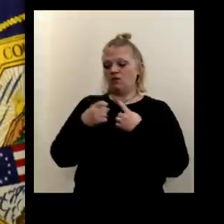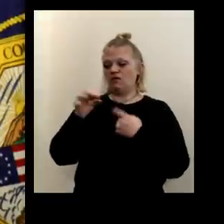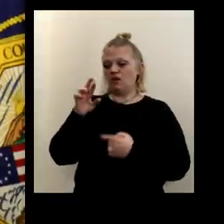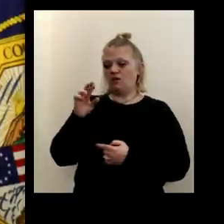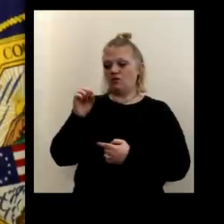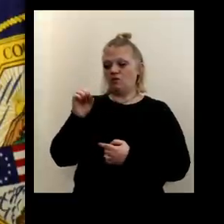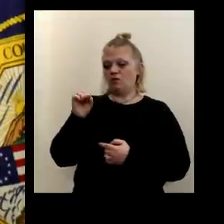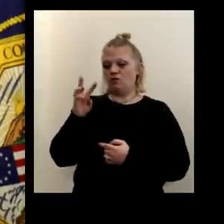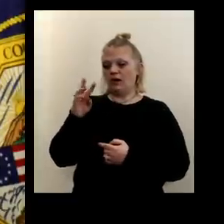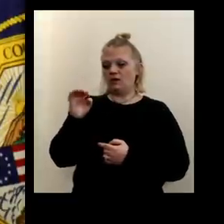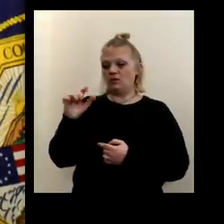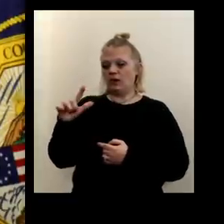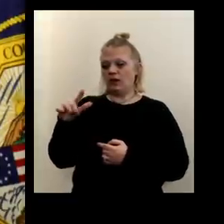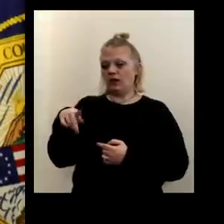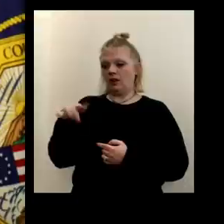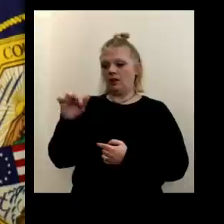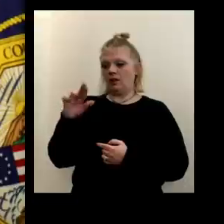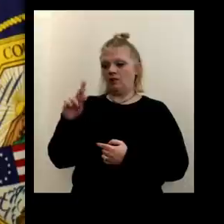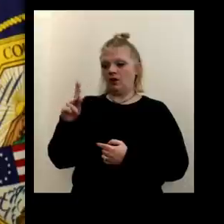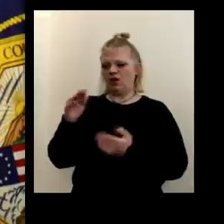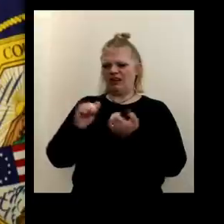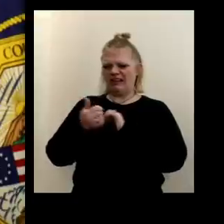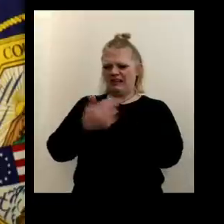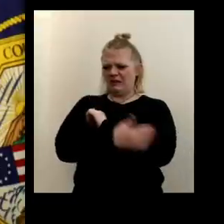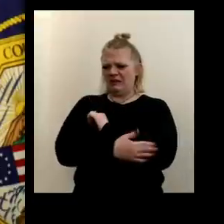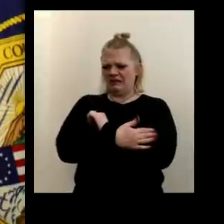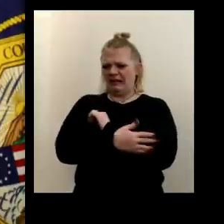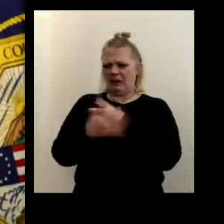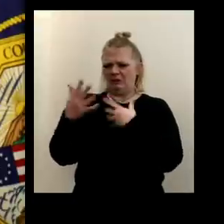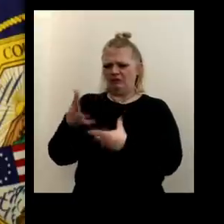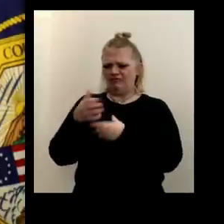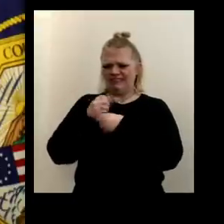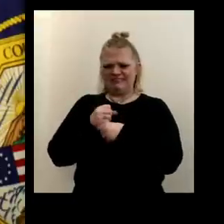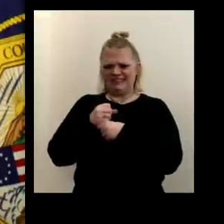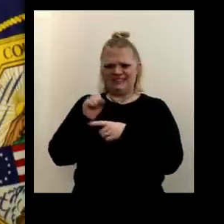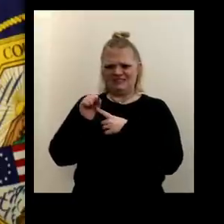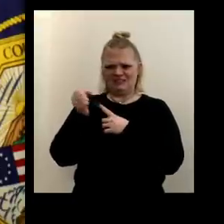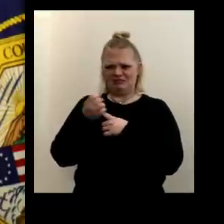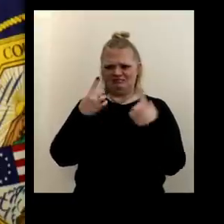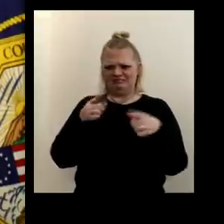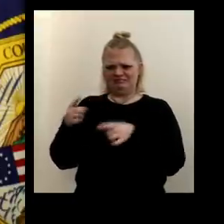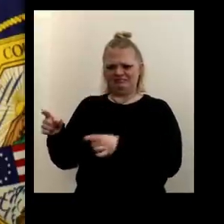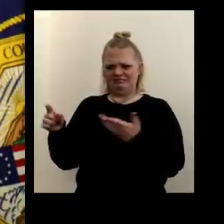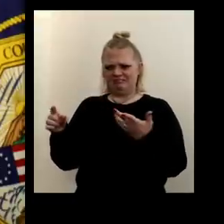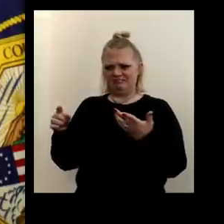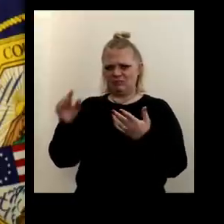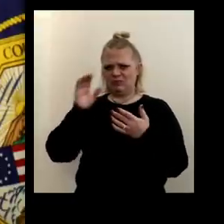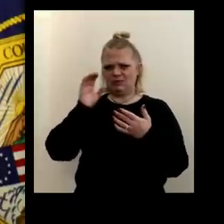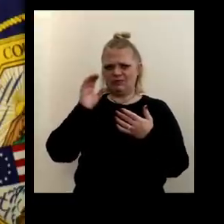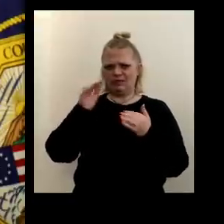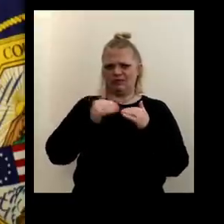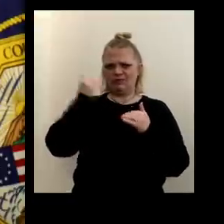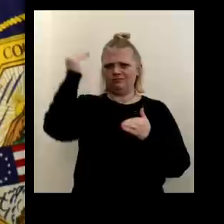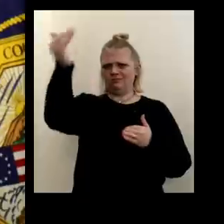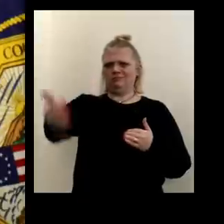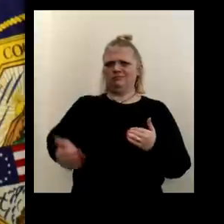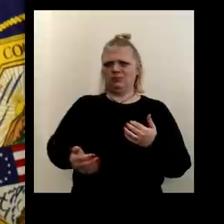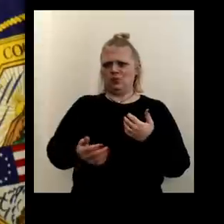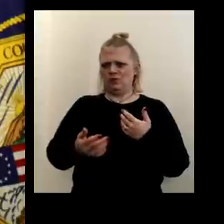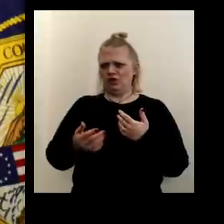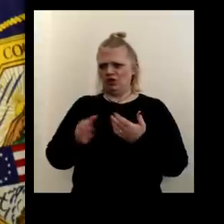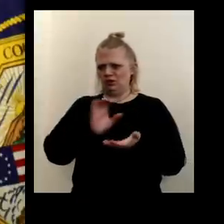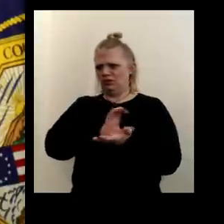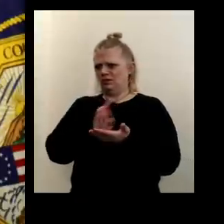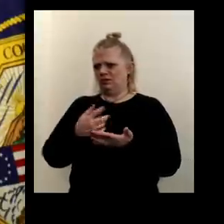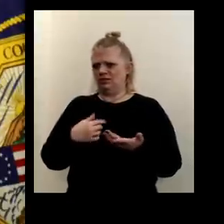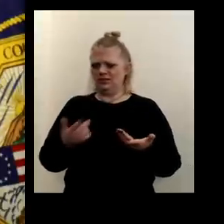just elaborate how the county deemed it? What were the circumstances that led to it? Was it overstock, for example? Uh,